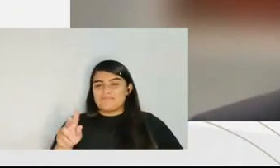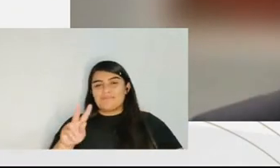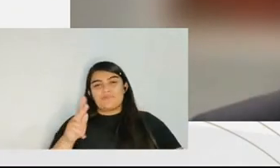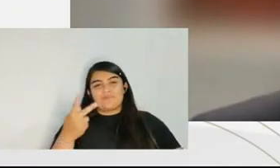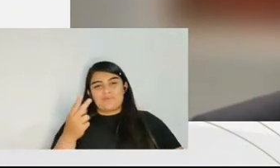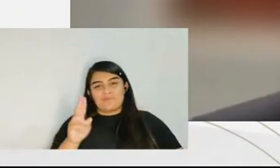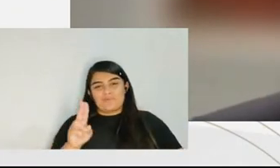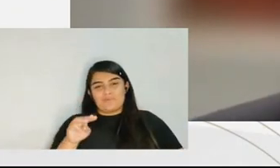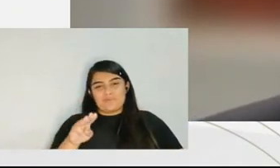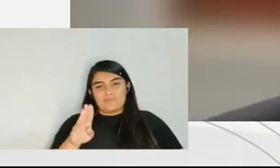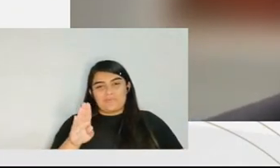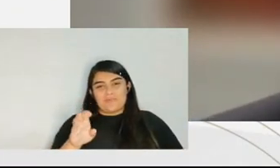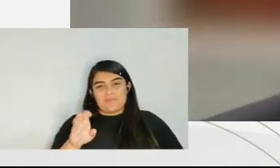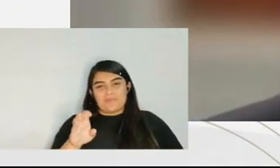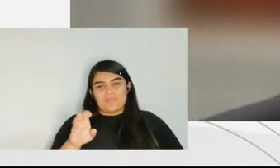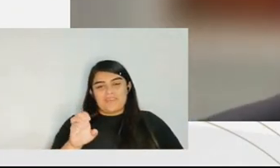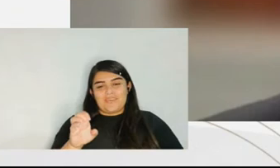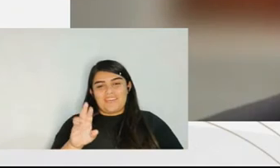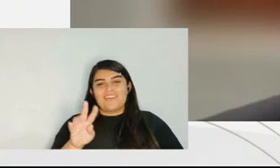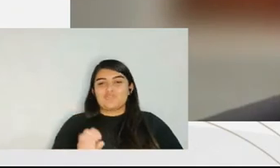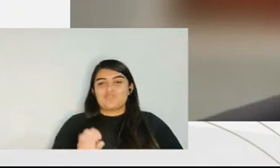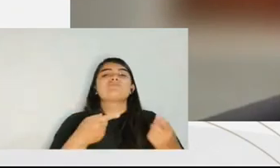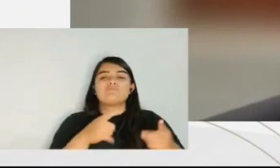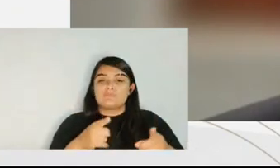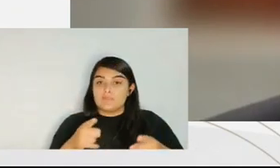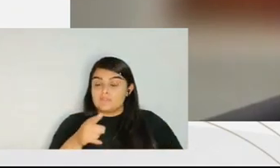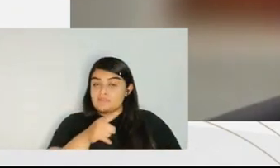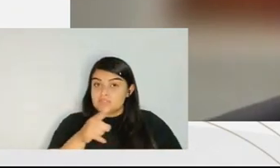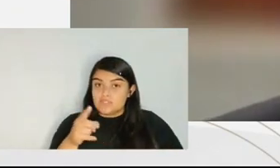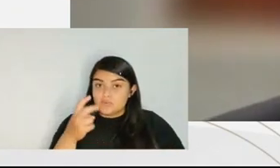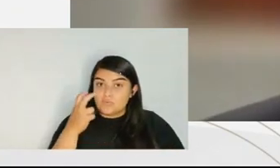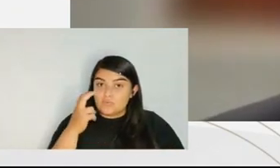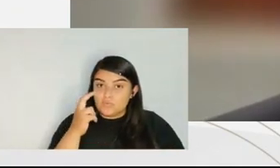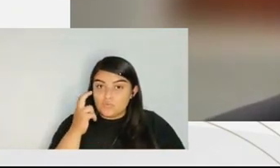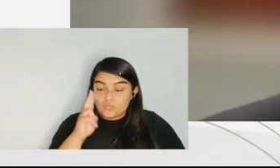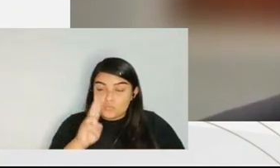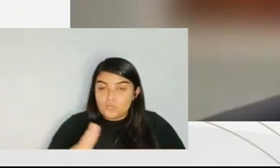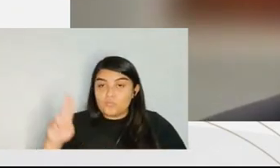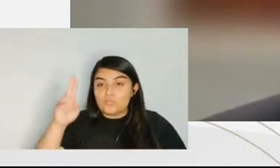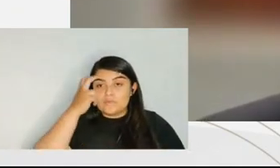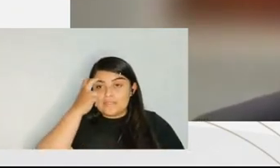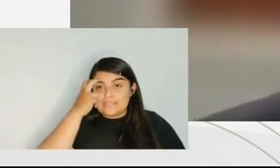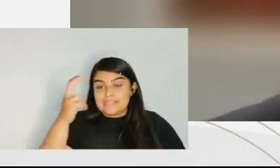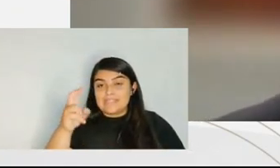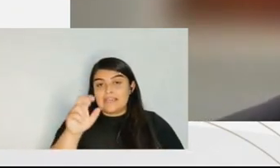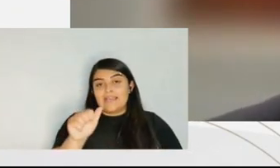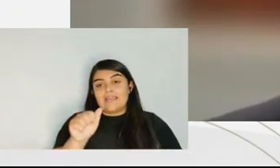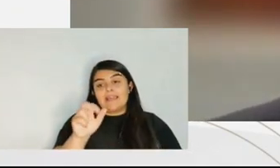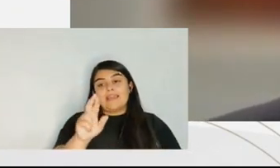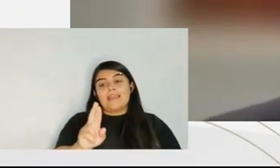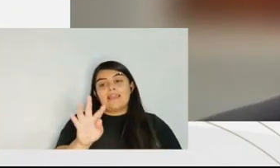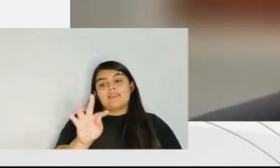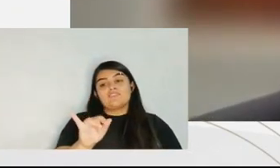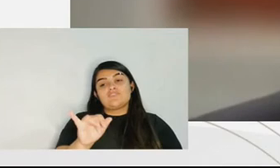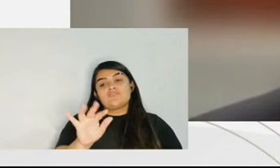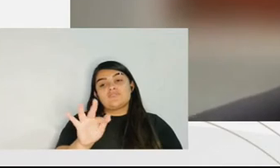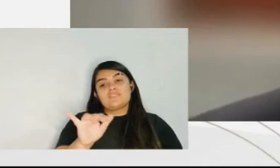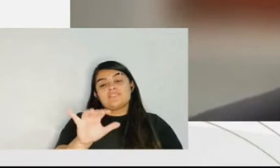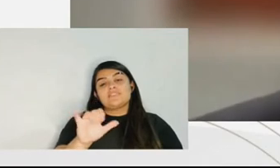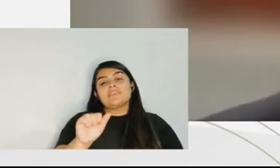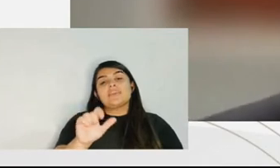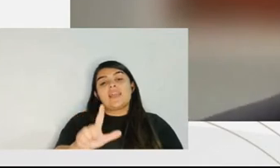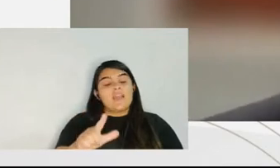very important to me, and Humberto Dalla talked about that, is the use of artificial intelligence. intelligence.